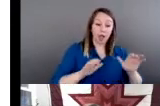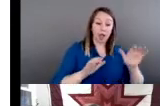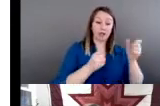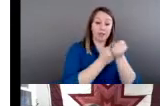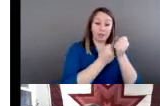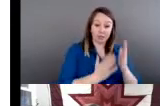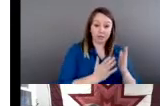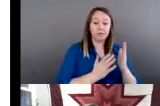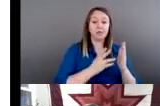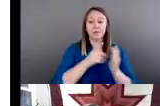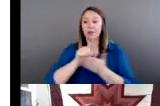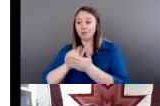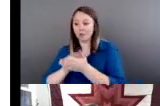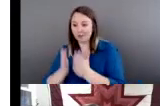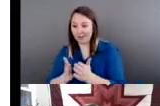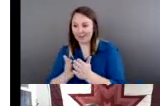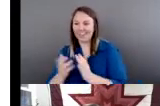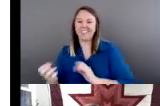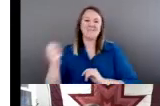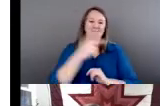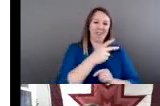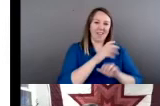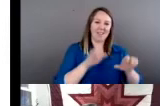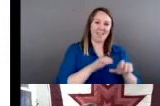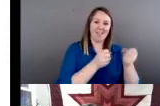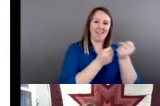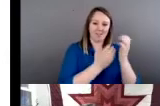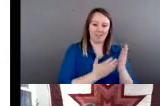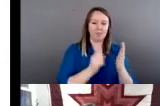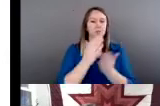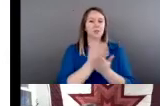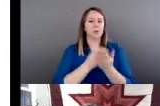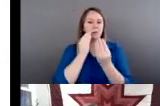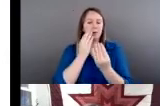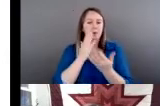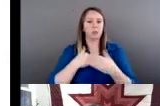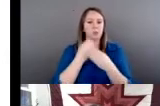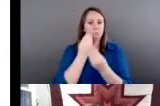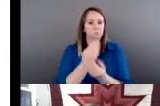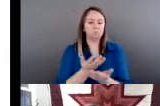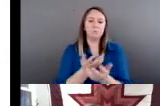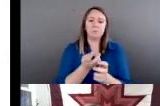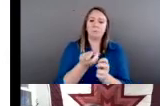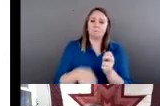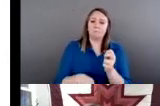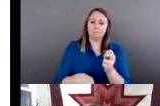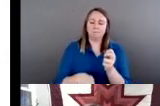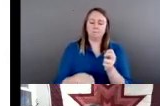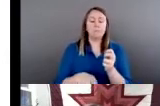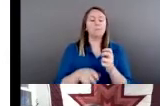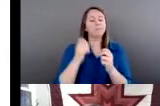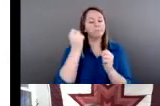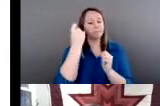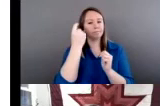And so some of the material that I'm going to be sharing with you is difficult material, but I try to always balance that